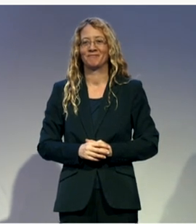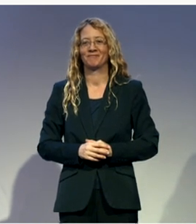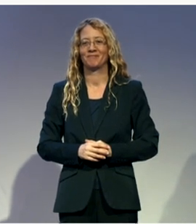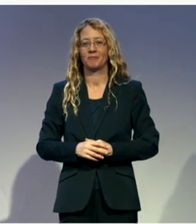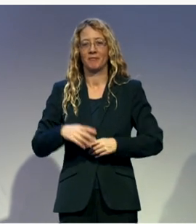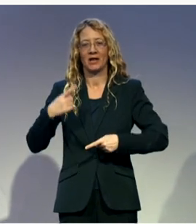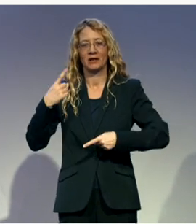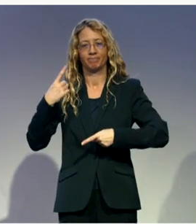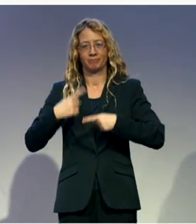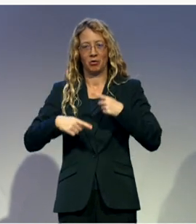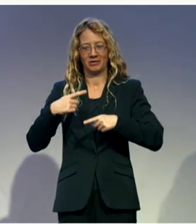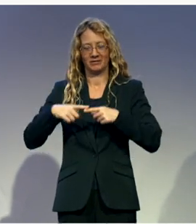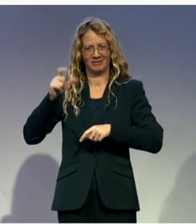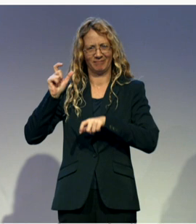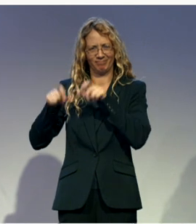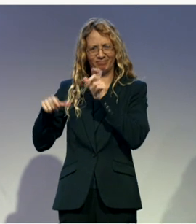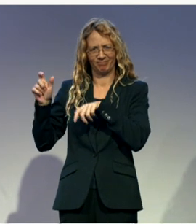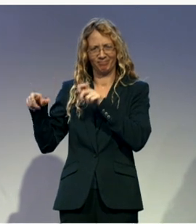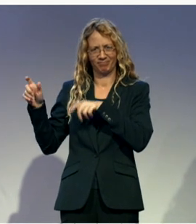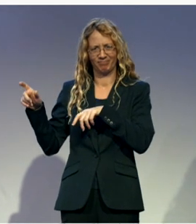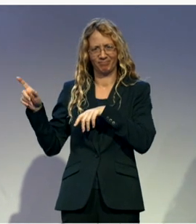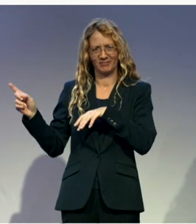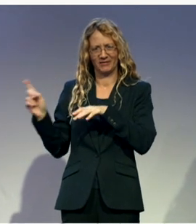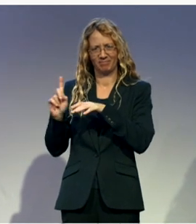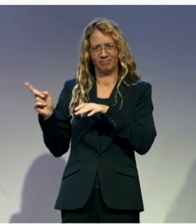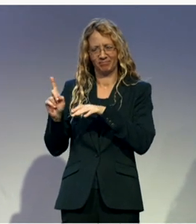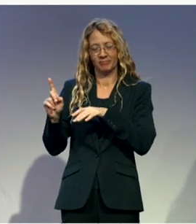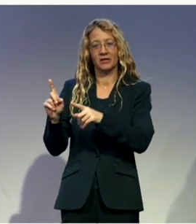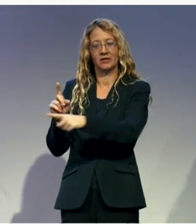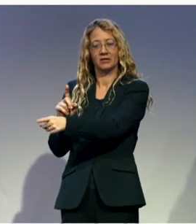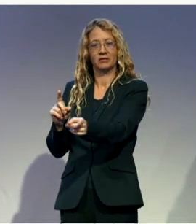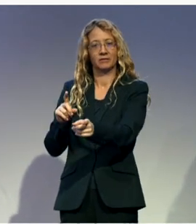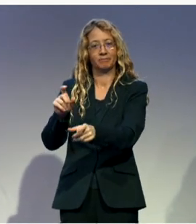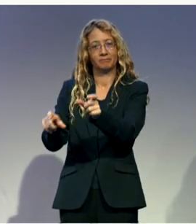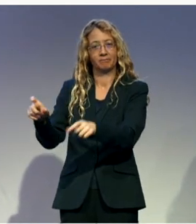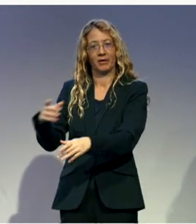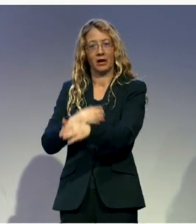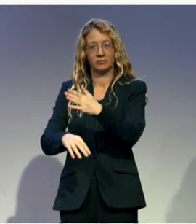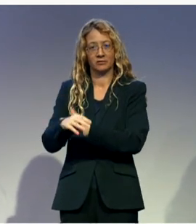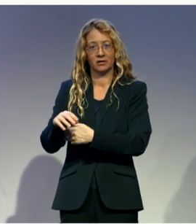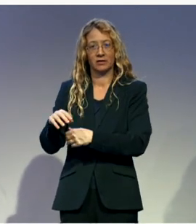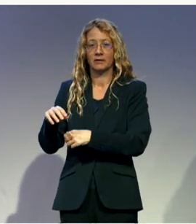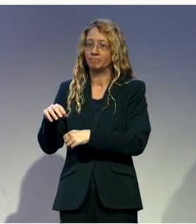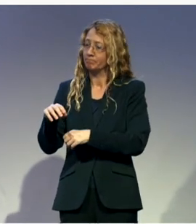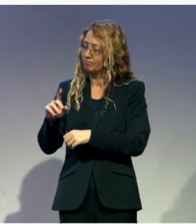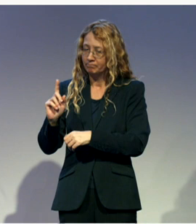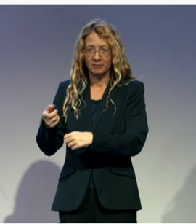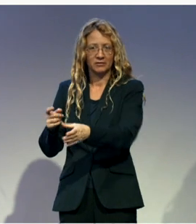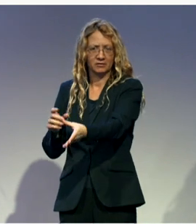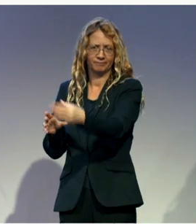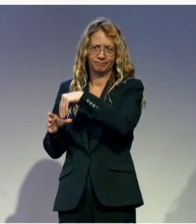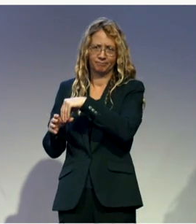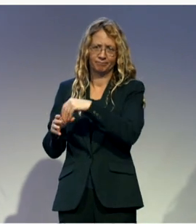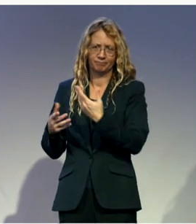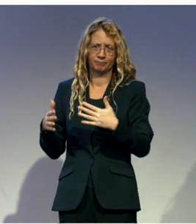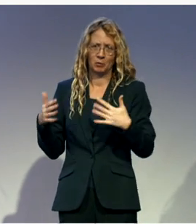people has to be ensured, and within this vulnerable group, the political parties have to make